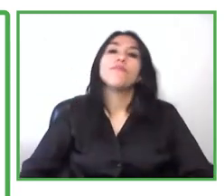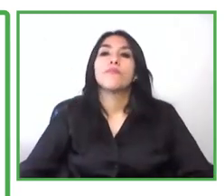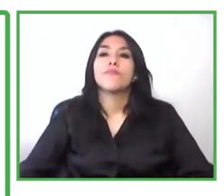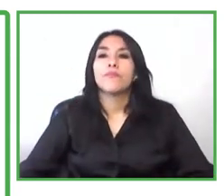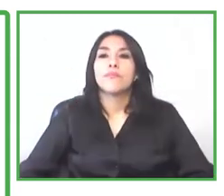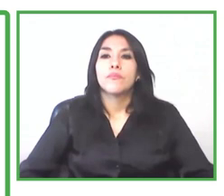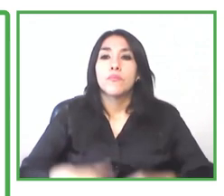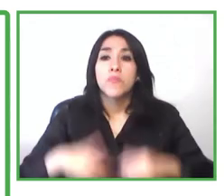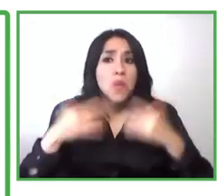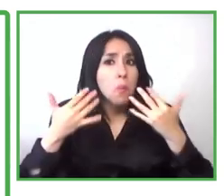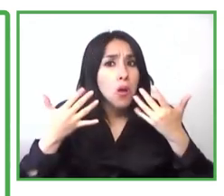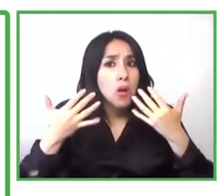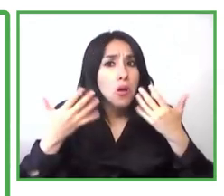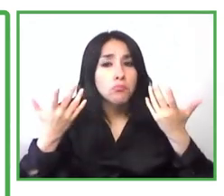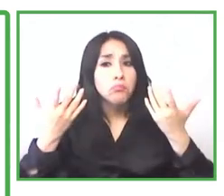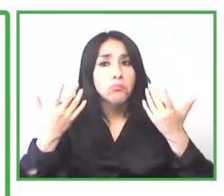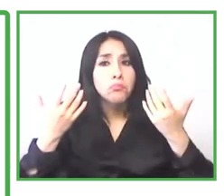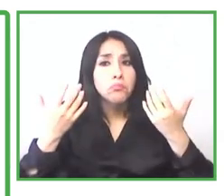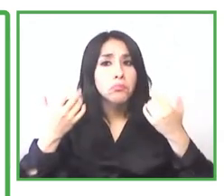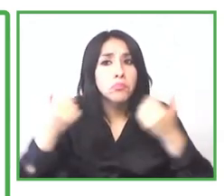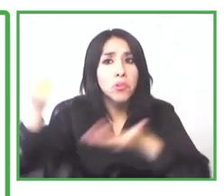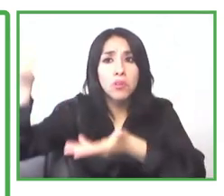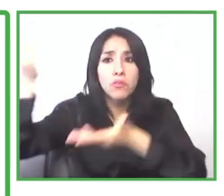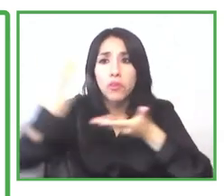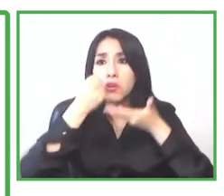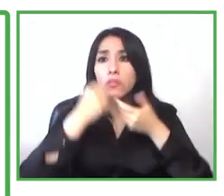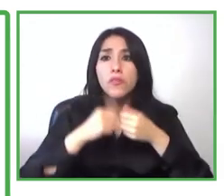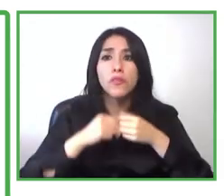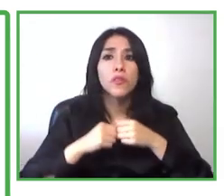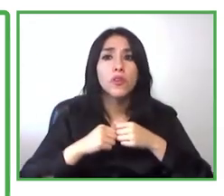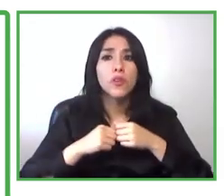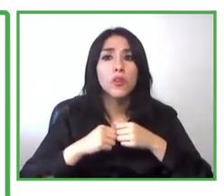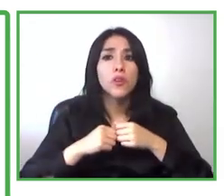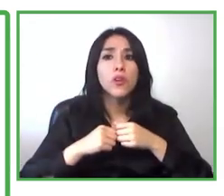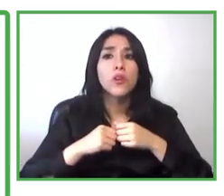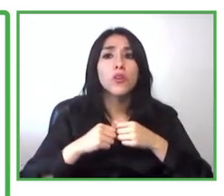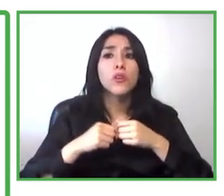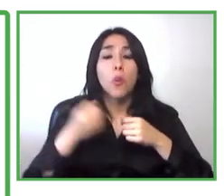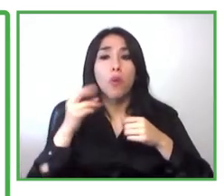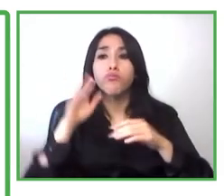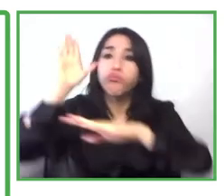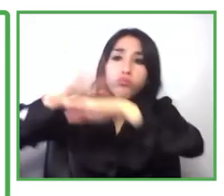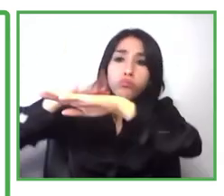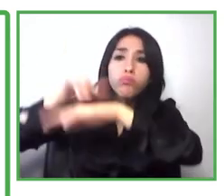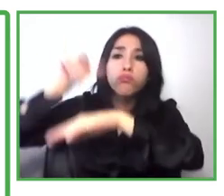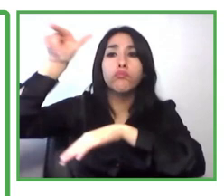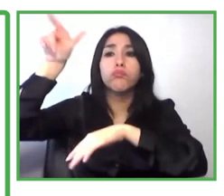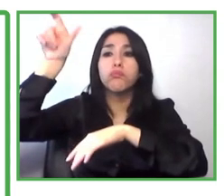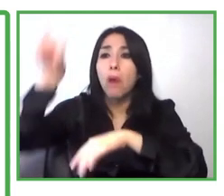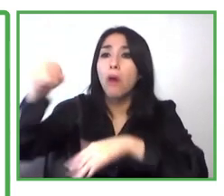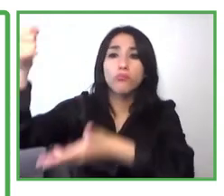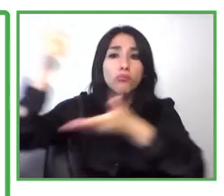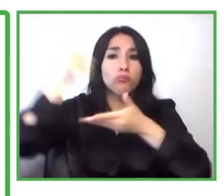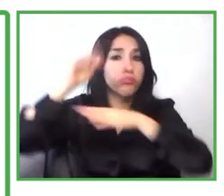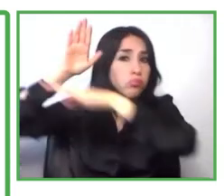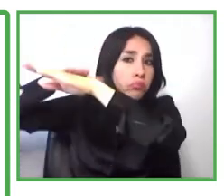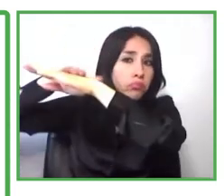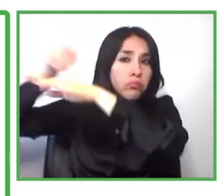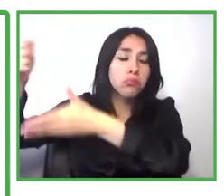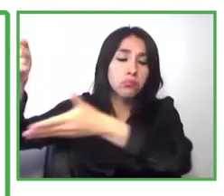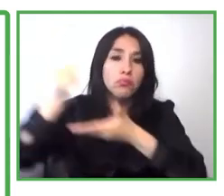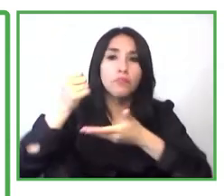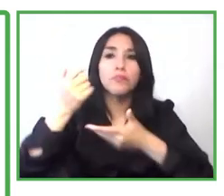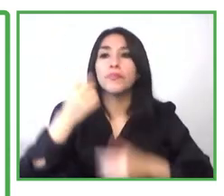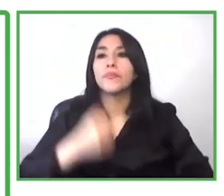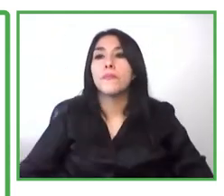outside and also we we have through our alumni network we worked